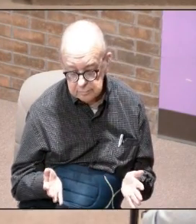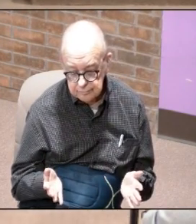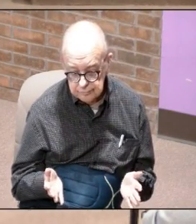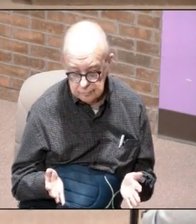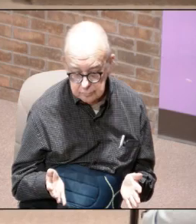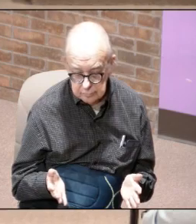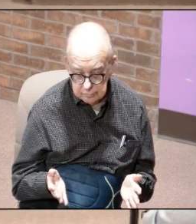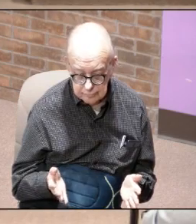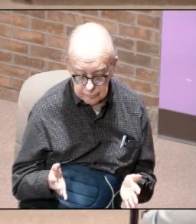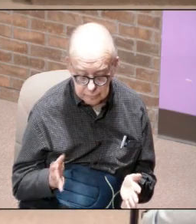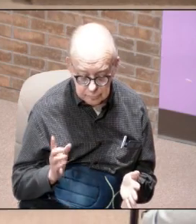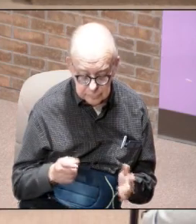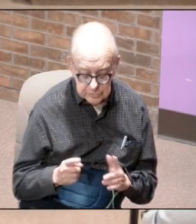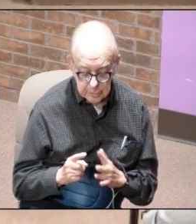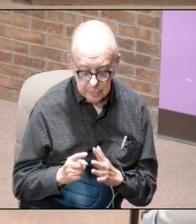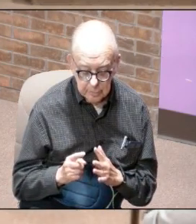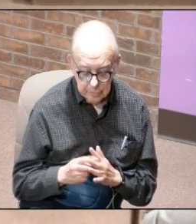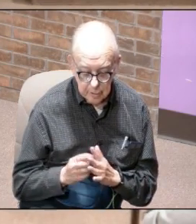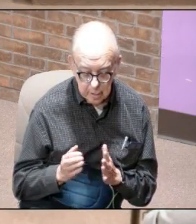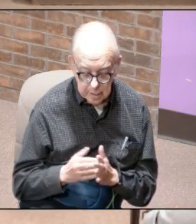we need to restart from this point